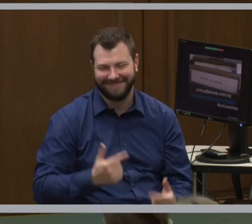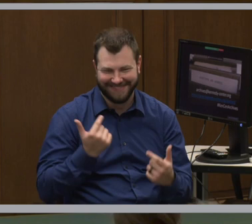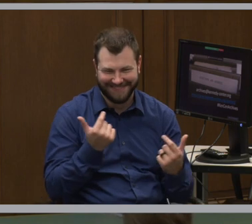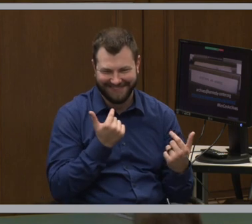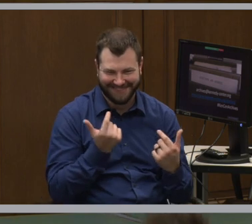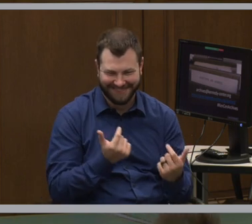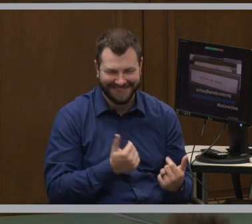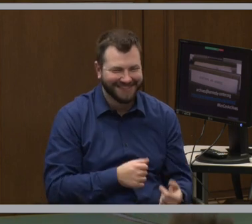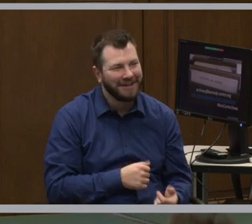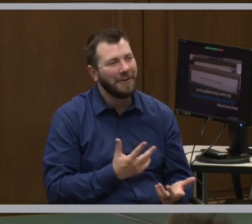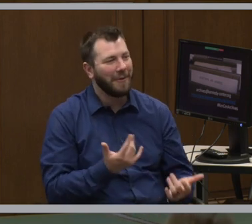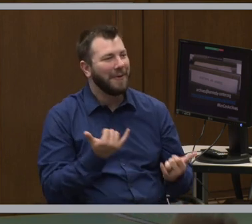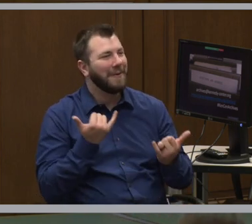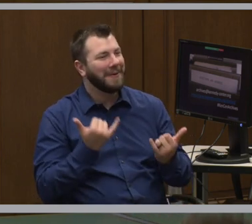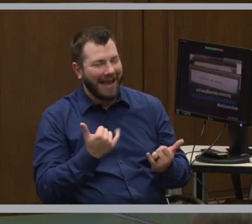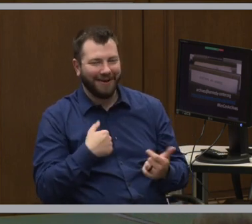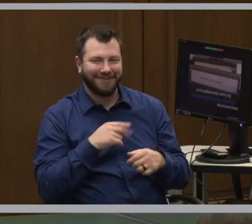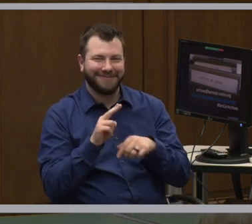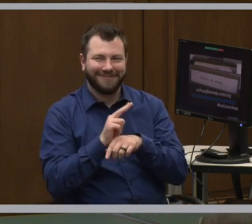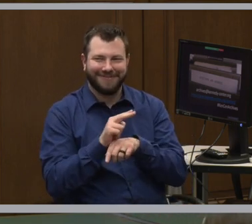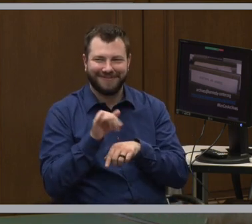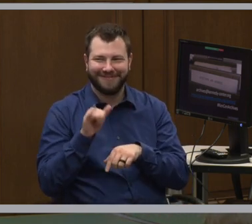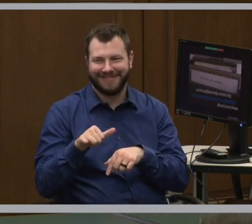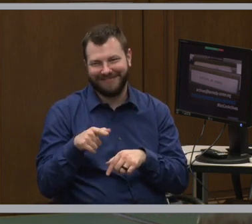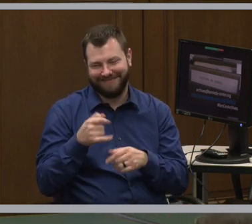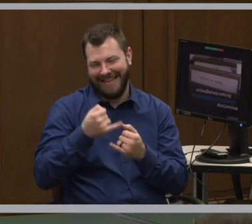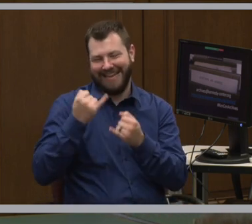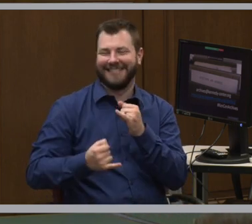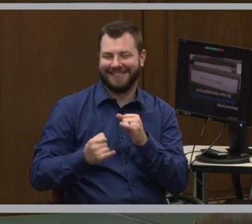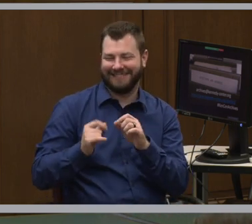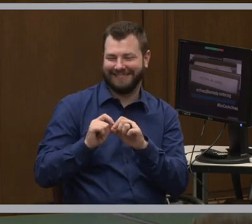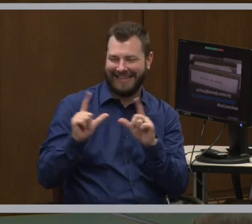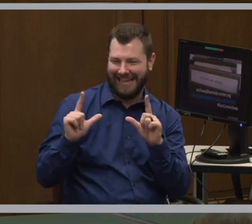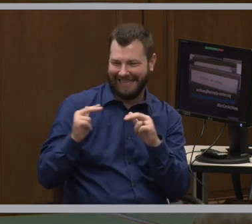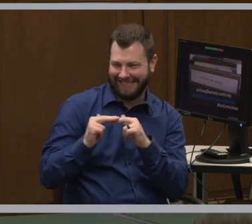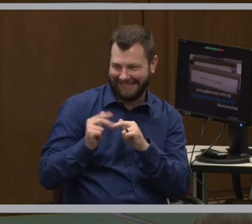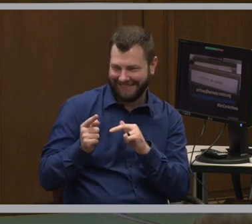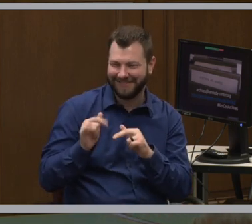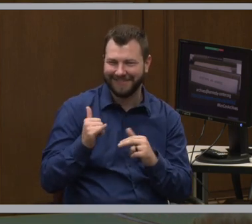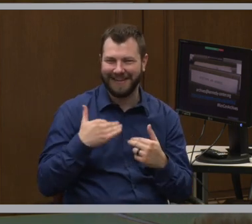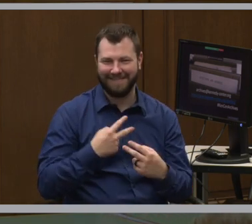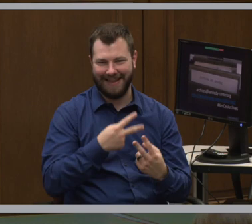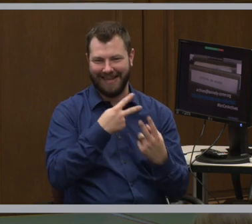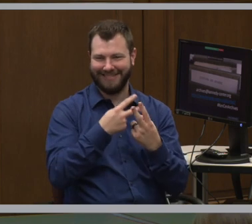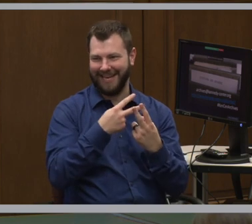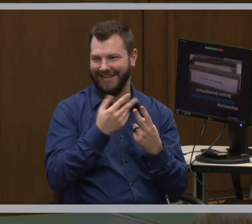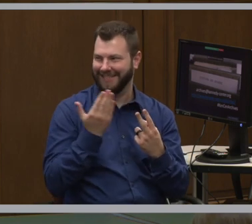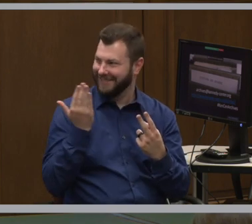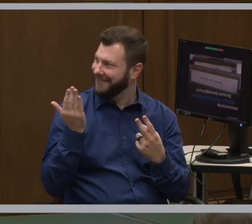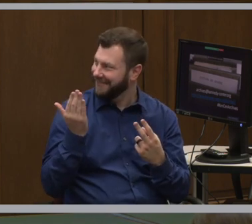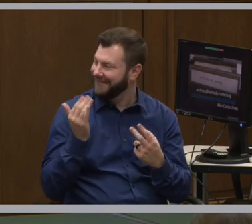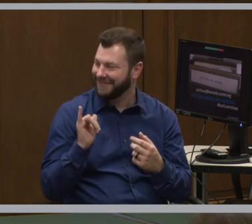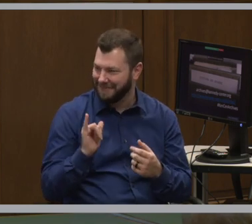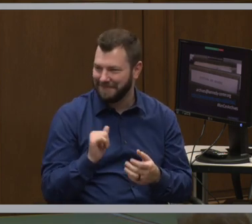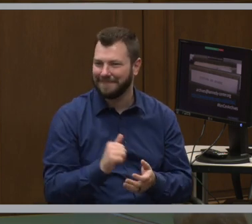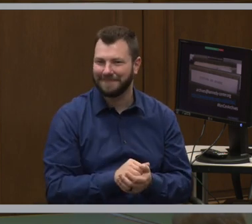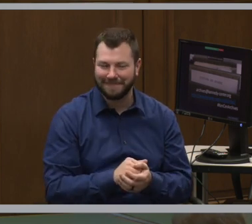So now I just use it as my ending slide. And I also have our hashtag on there, as I said.